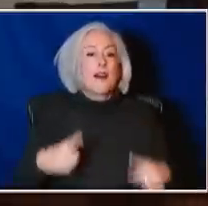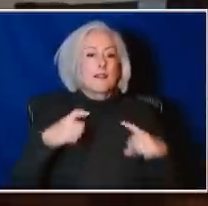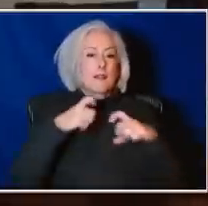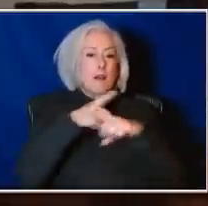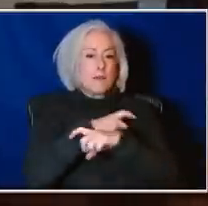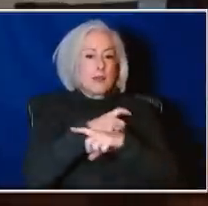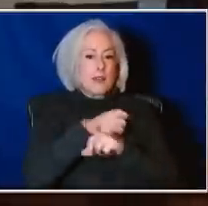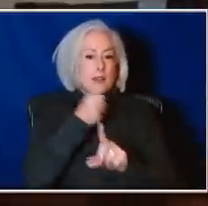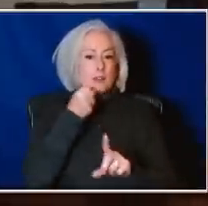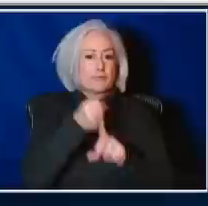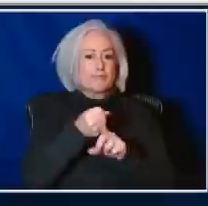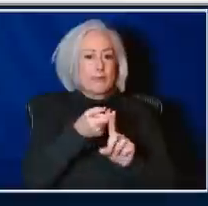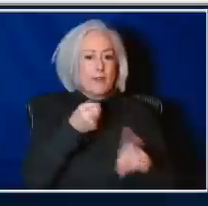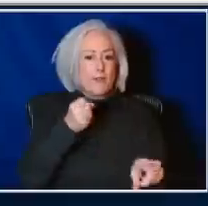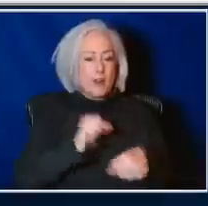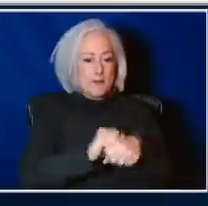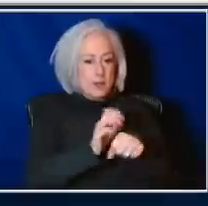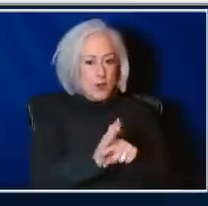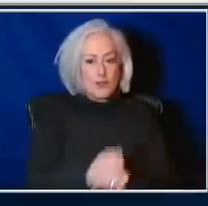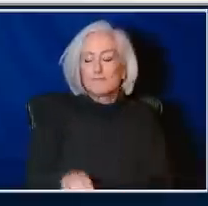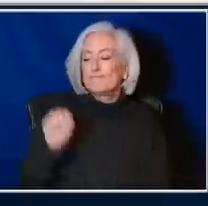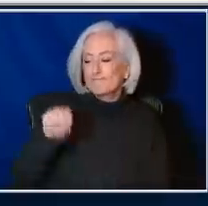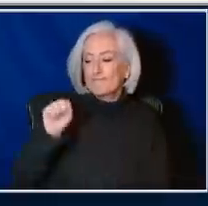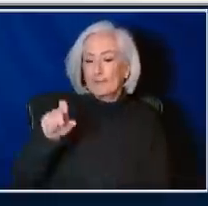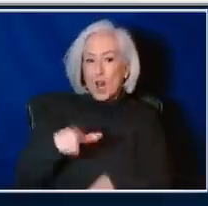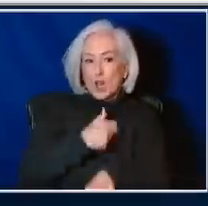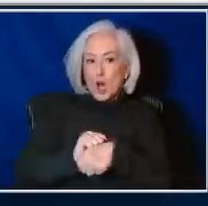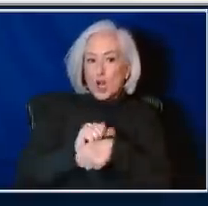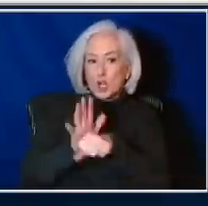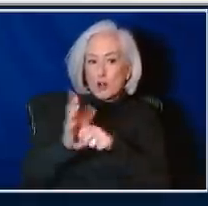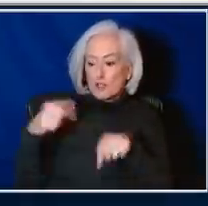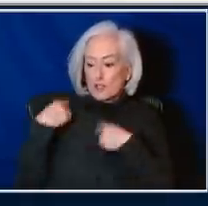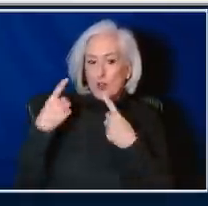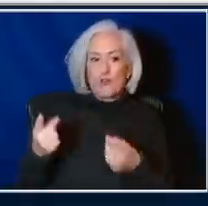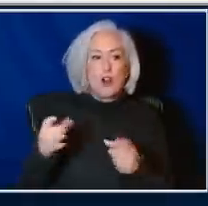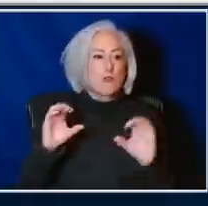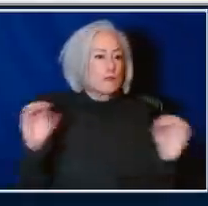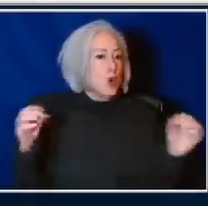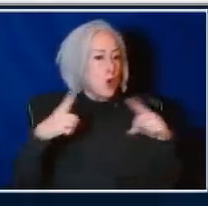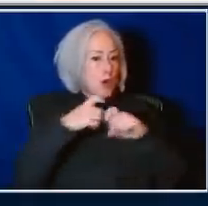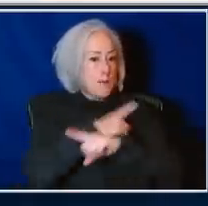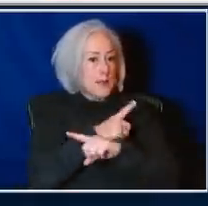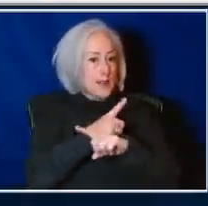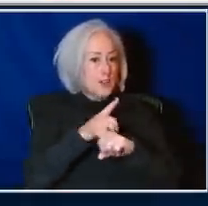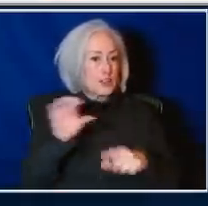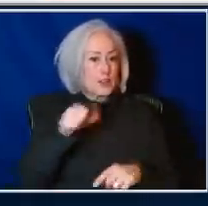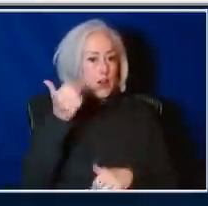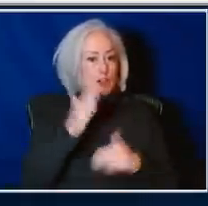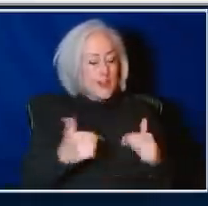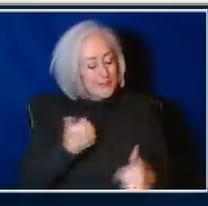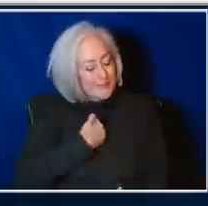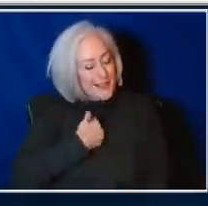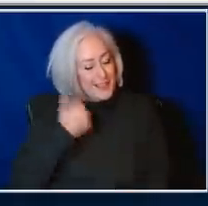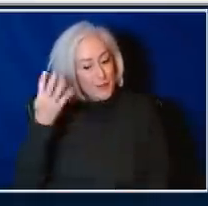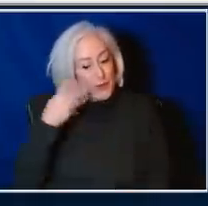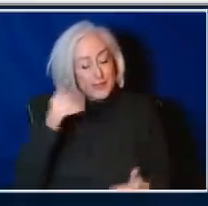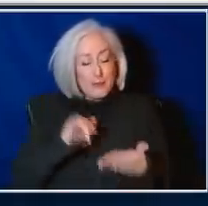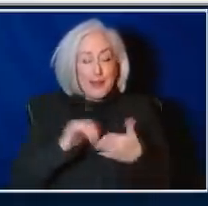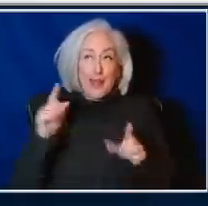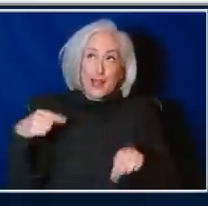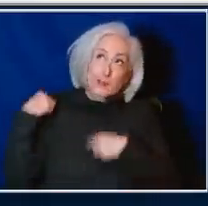Yeah, I think that long COVID, because so far, I don't have complications yet outside of, you I'm a little crazy, but that's, again, basically.